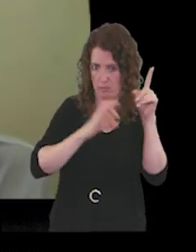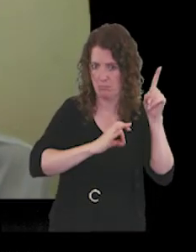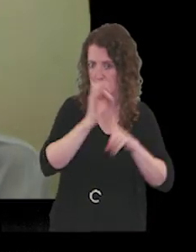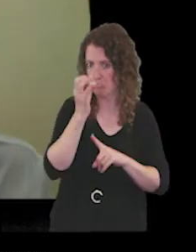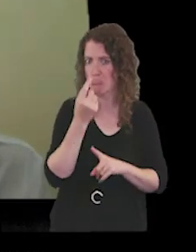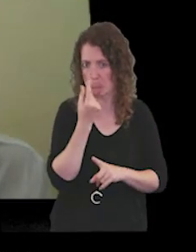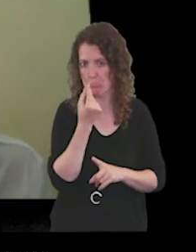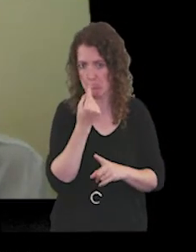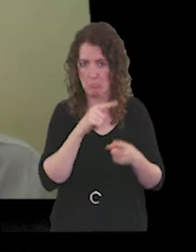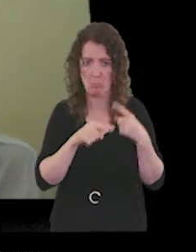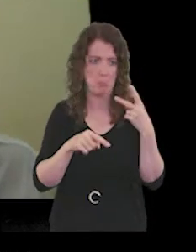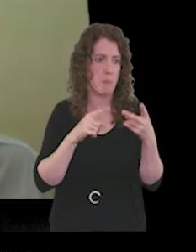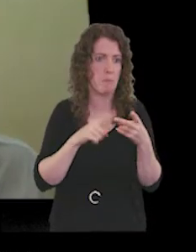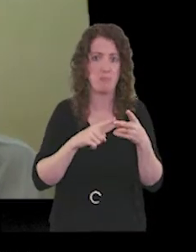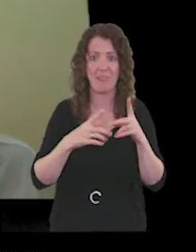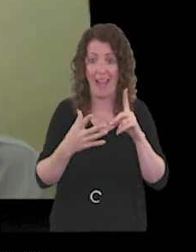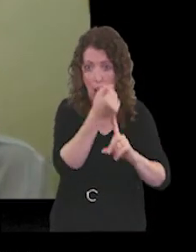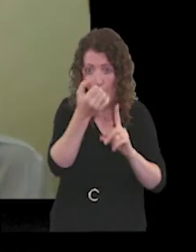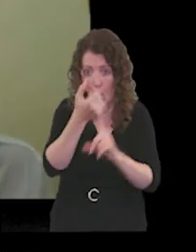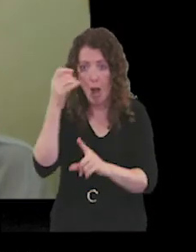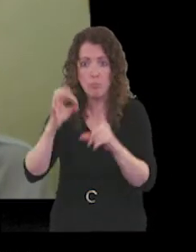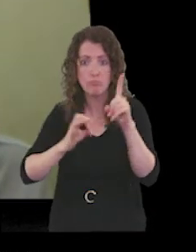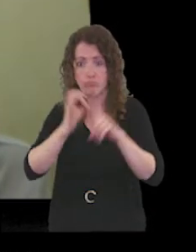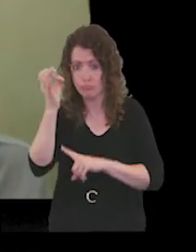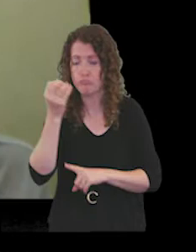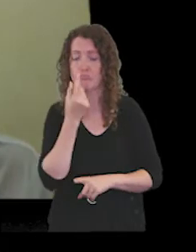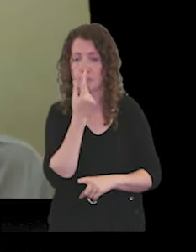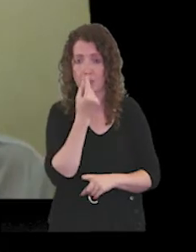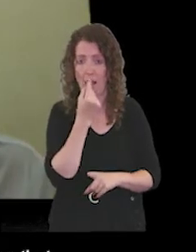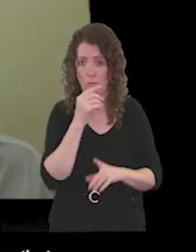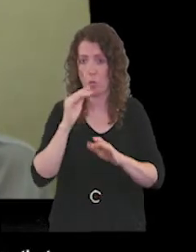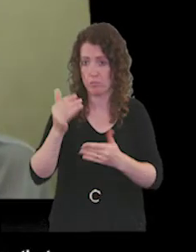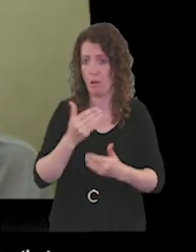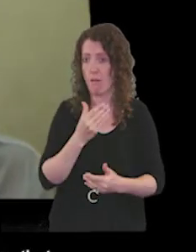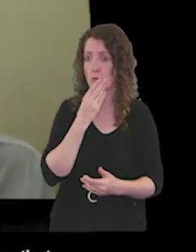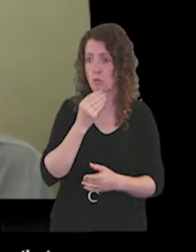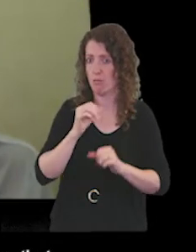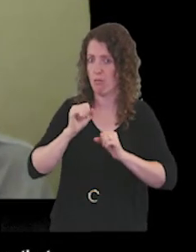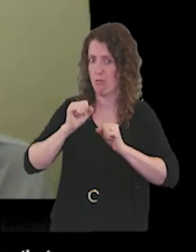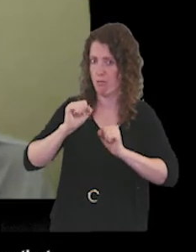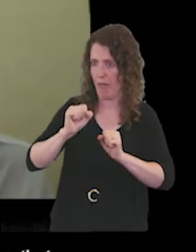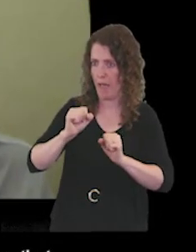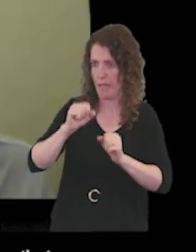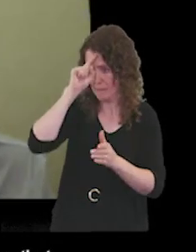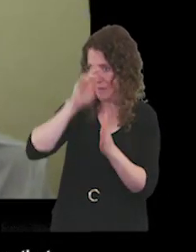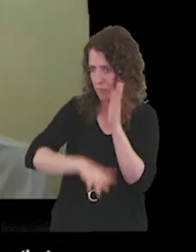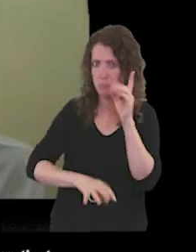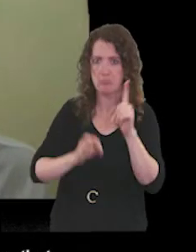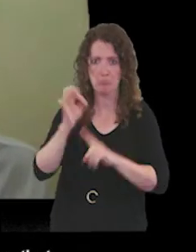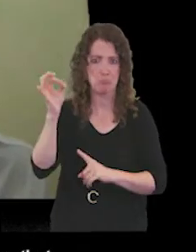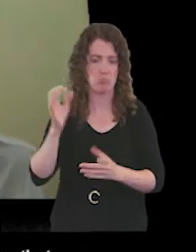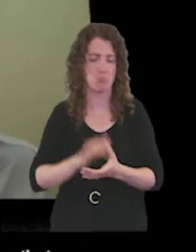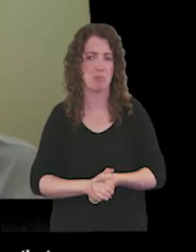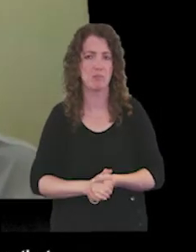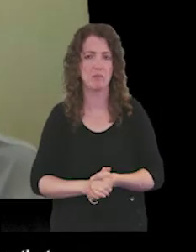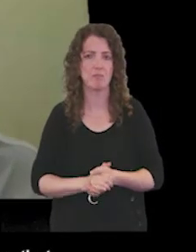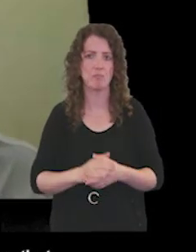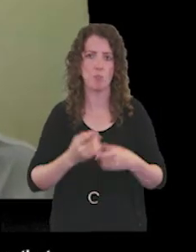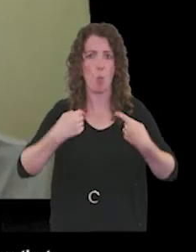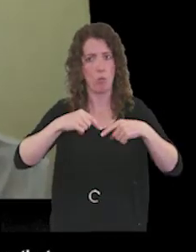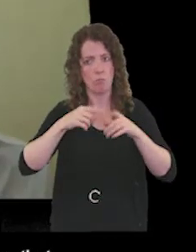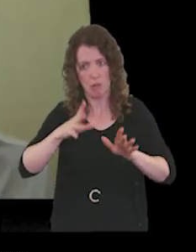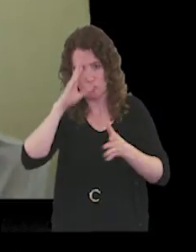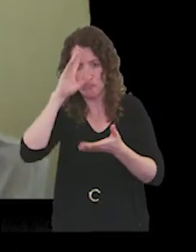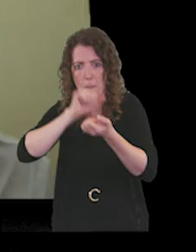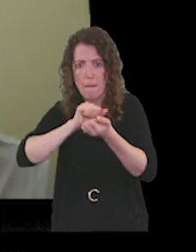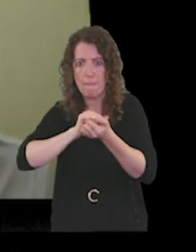um and to improve the outcomes for people that use all our services and um we need to remember that from an organizational perspective